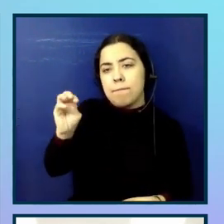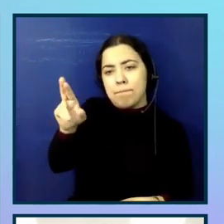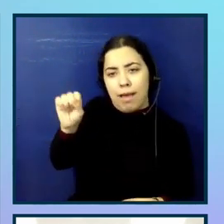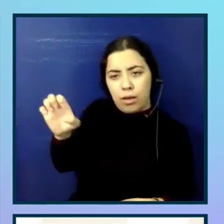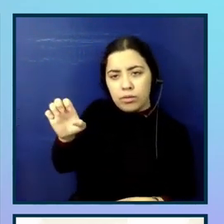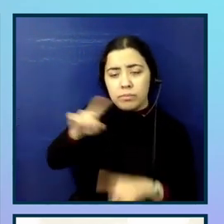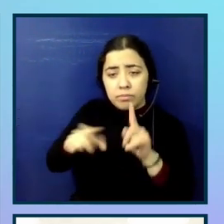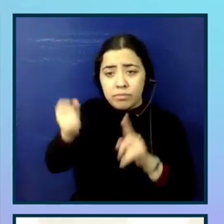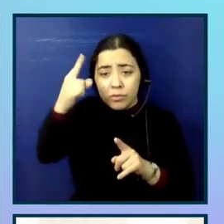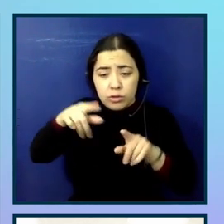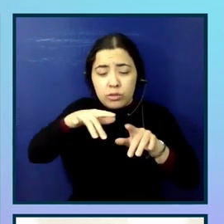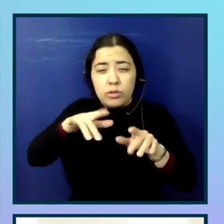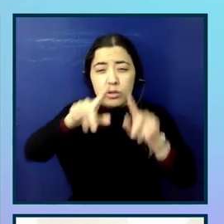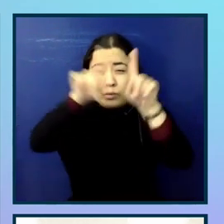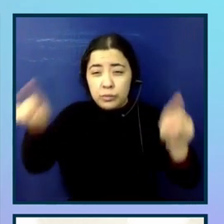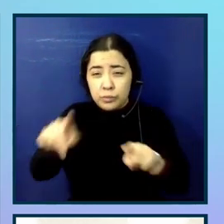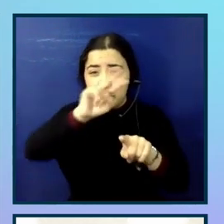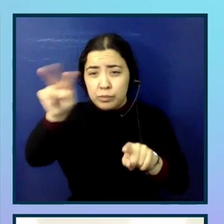shift left.